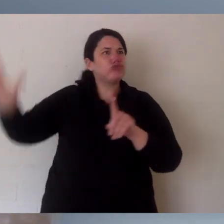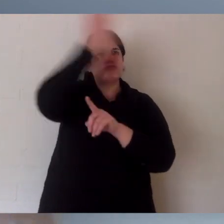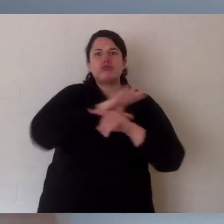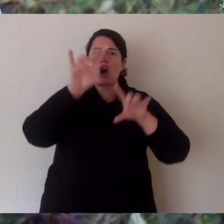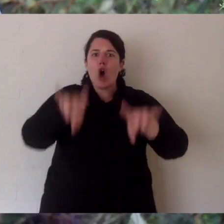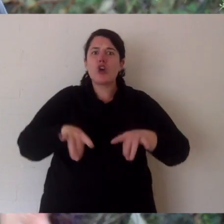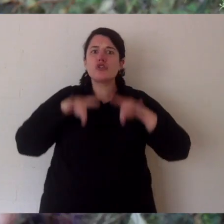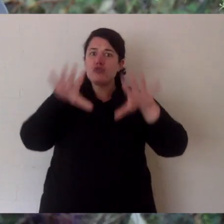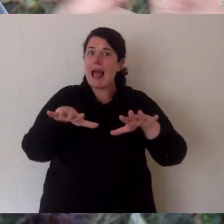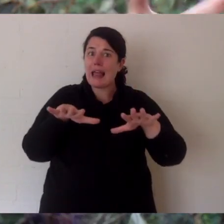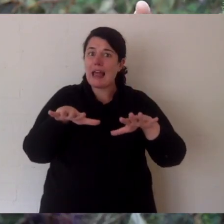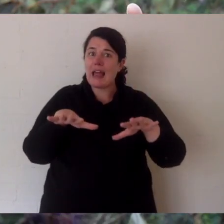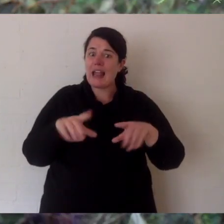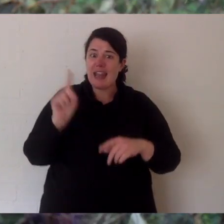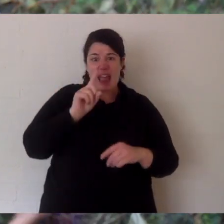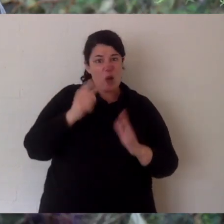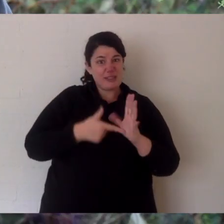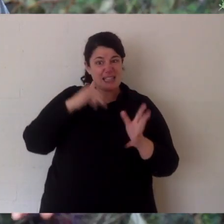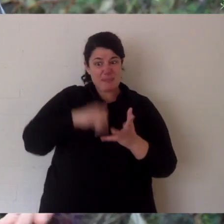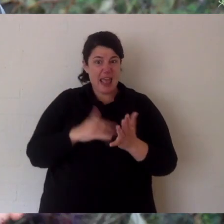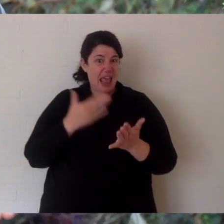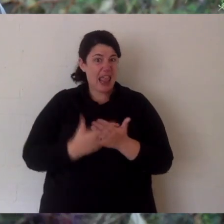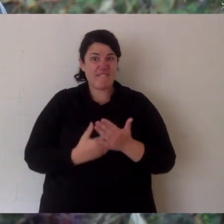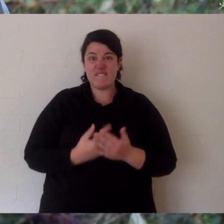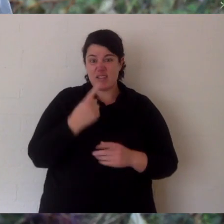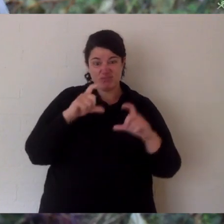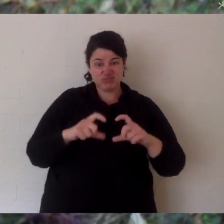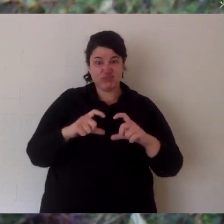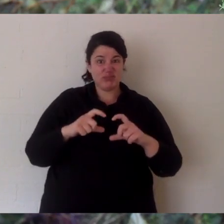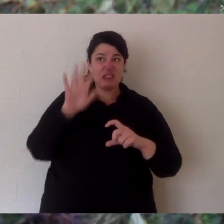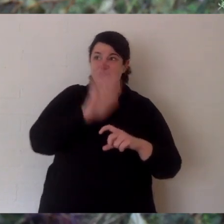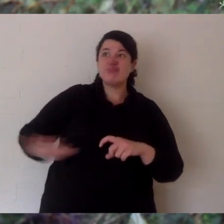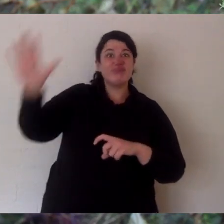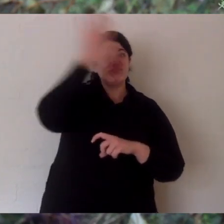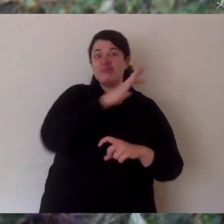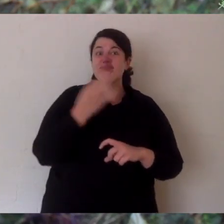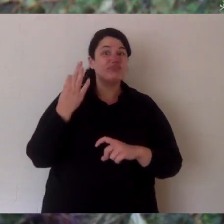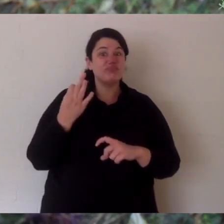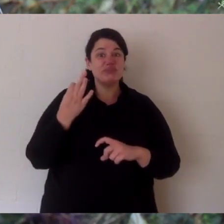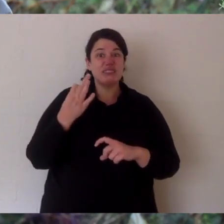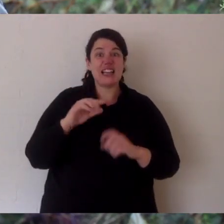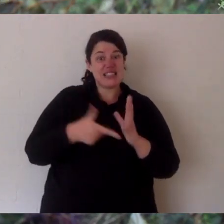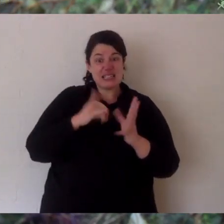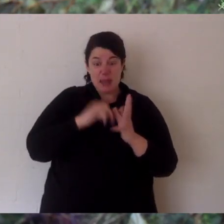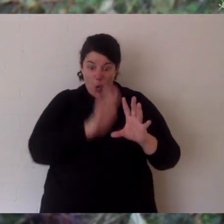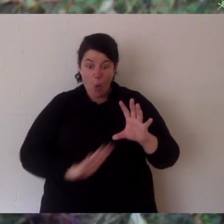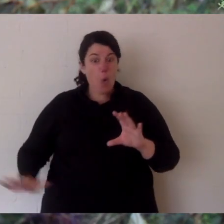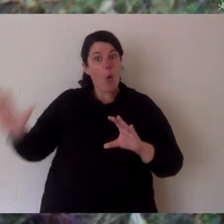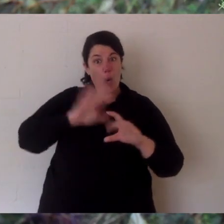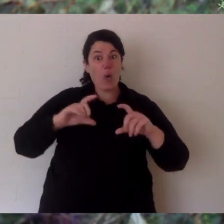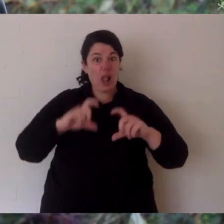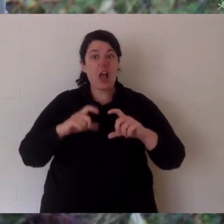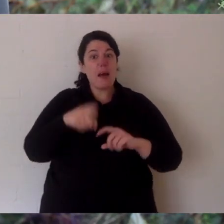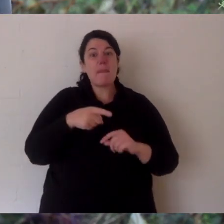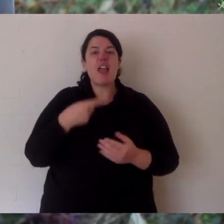devils were found on mainland Australia but they disappeared and their island home of Tasmania is now their last refuge.